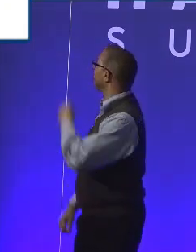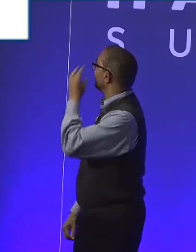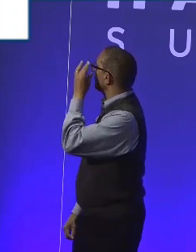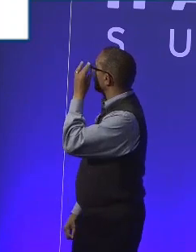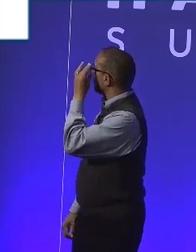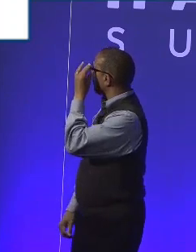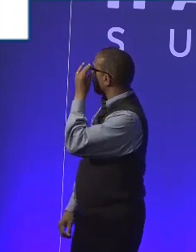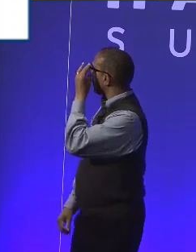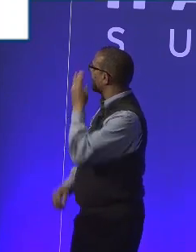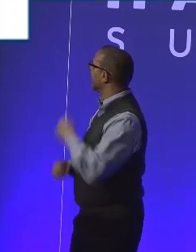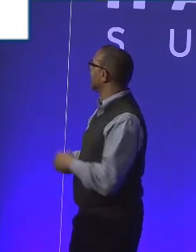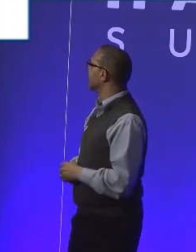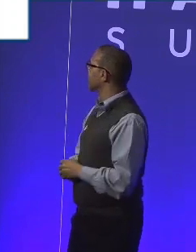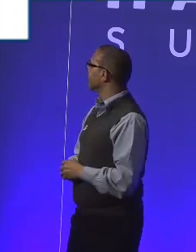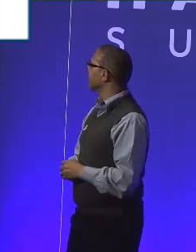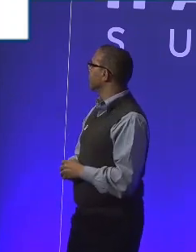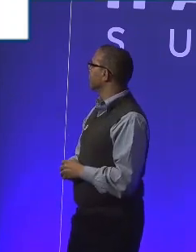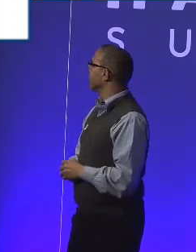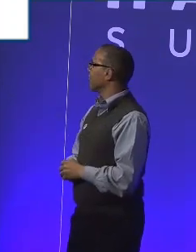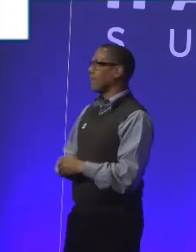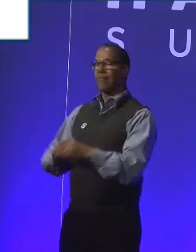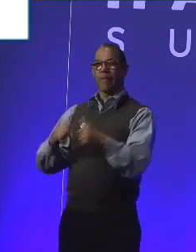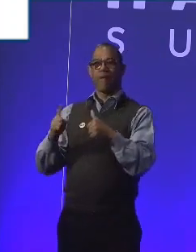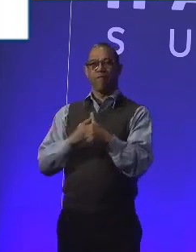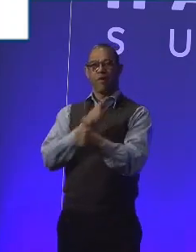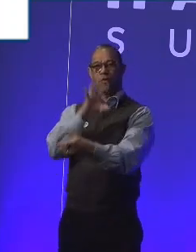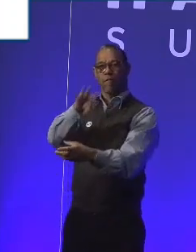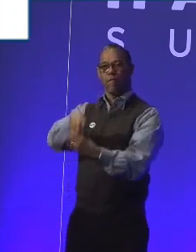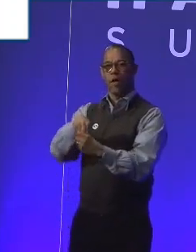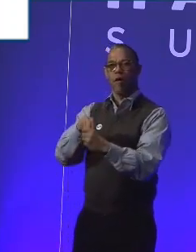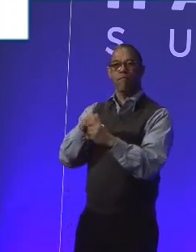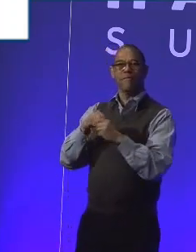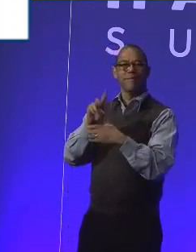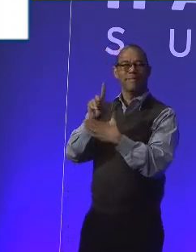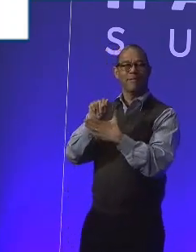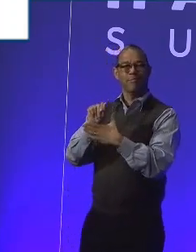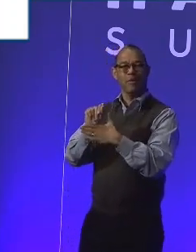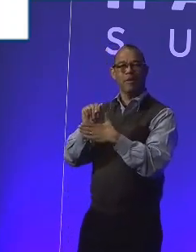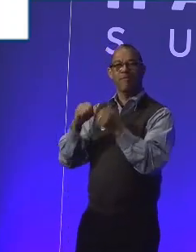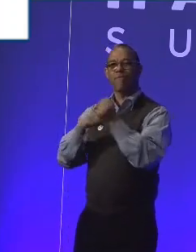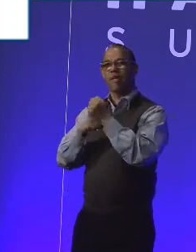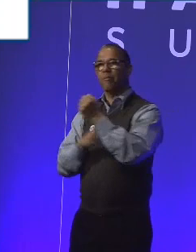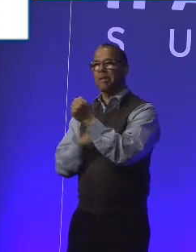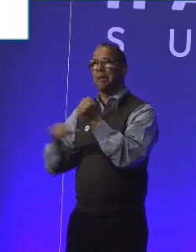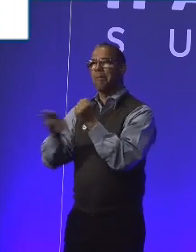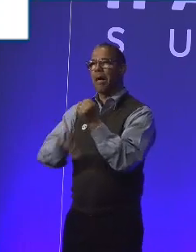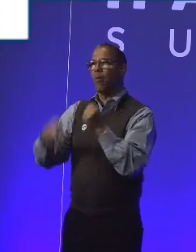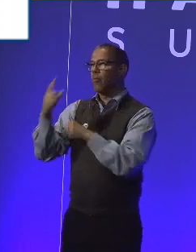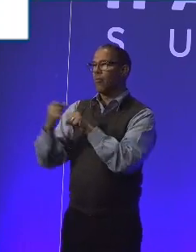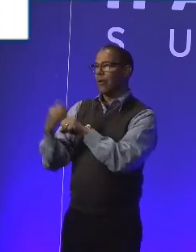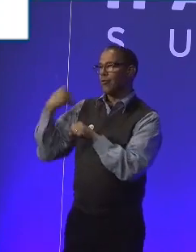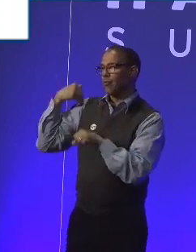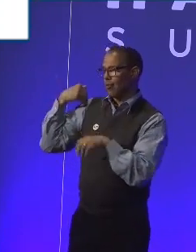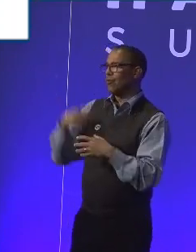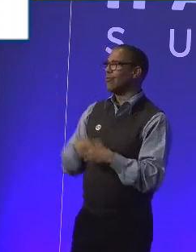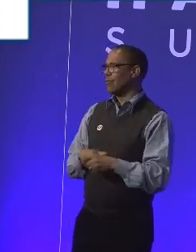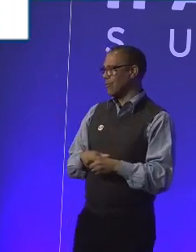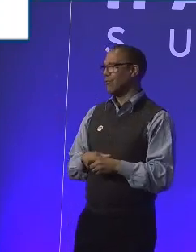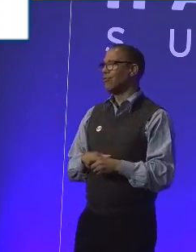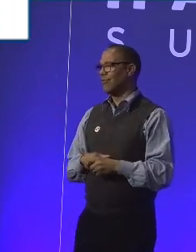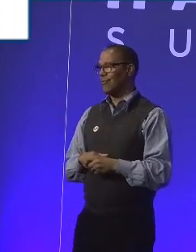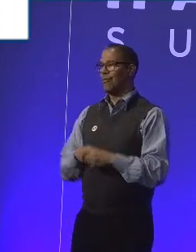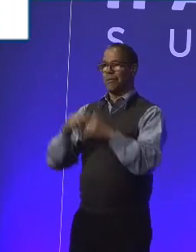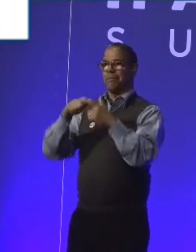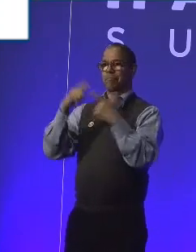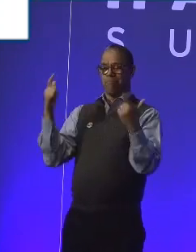So I first became involved in accessibility fundamentals about a year ago now. There'd been a big